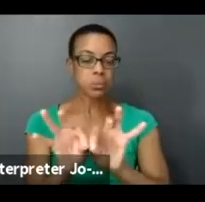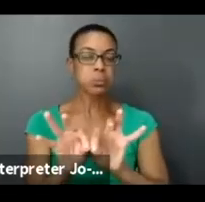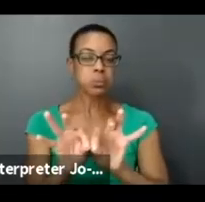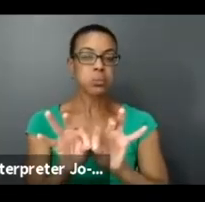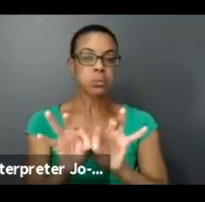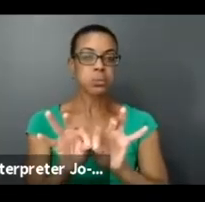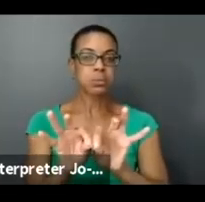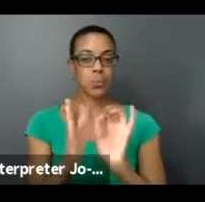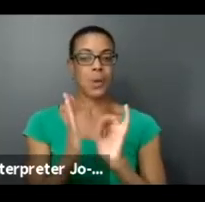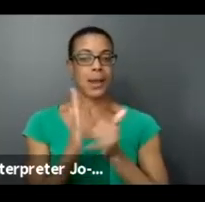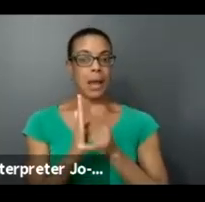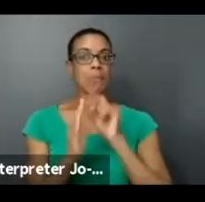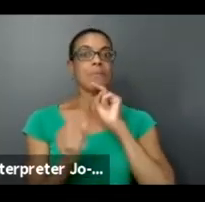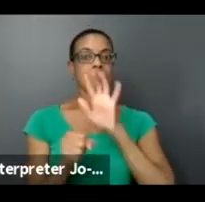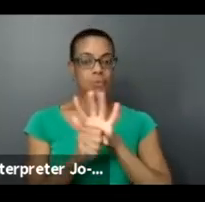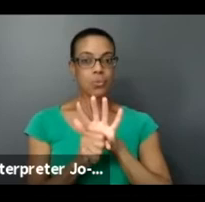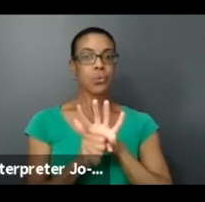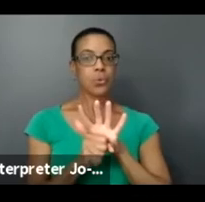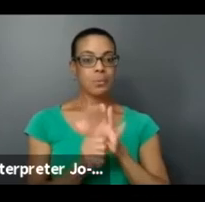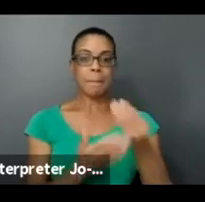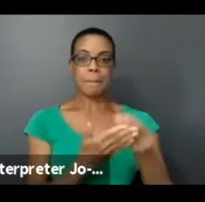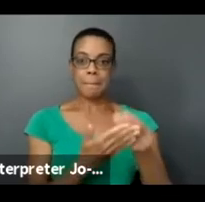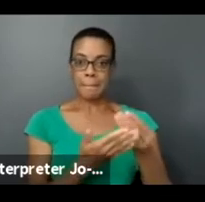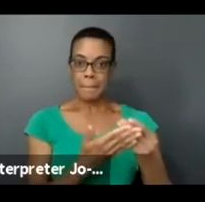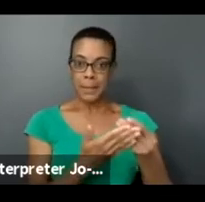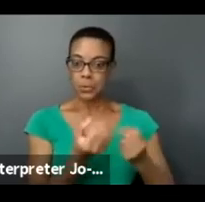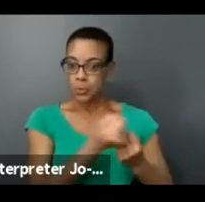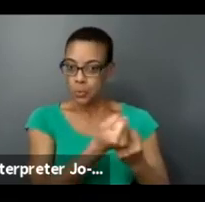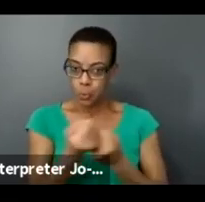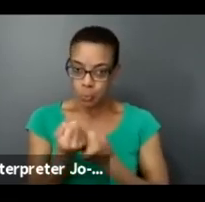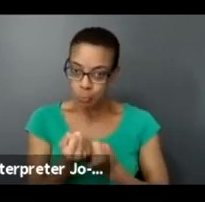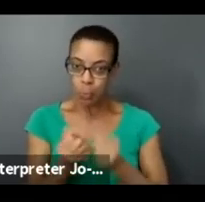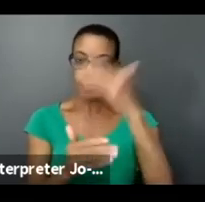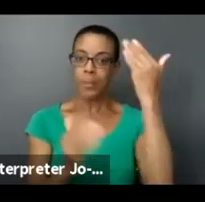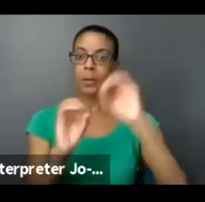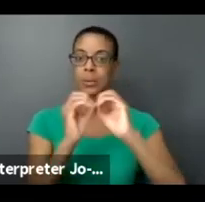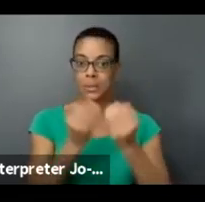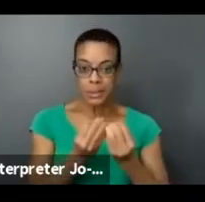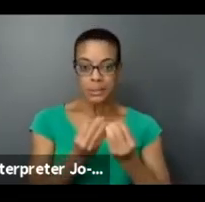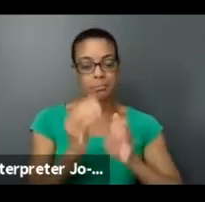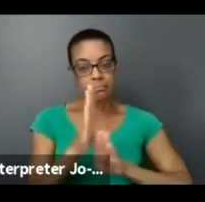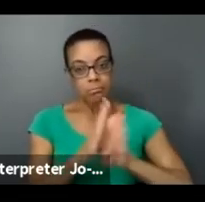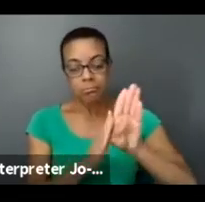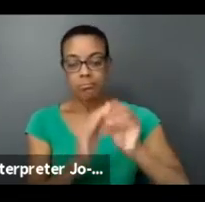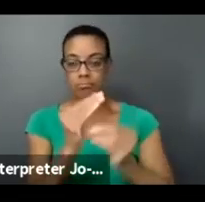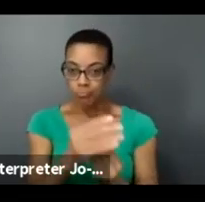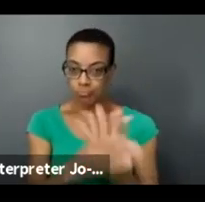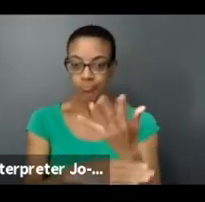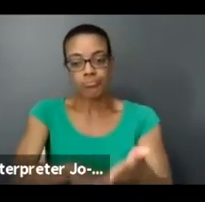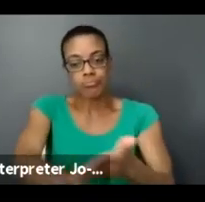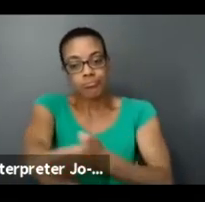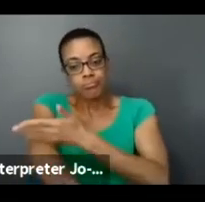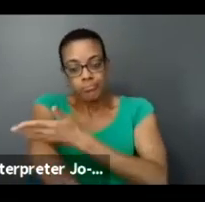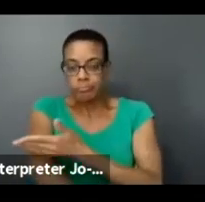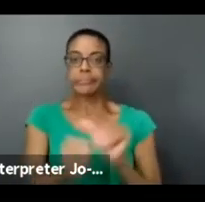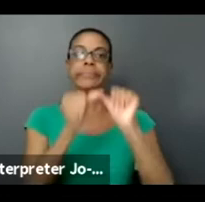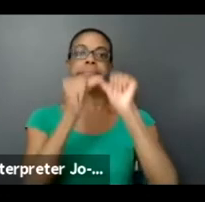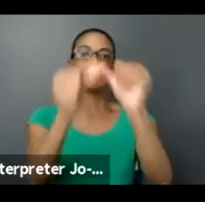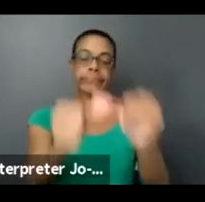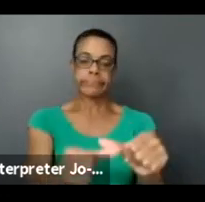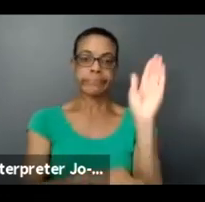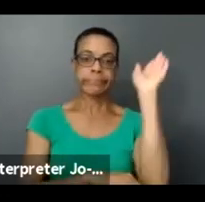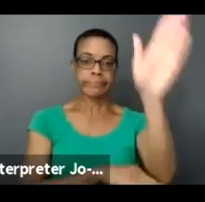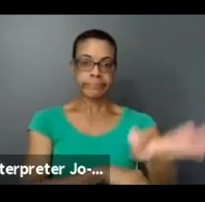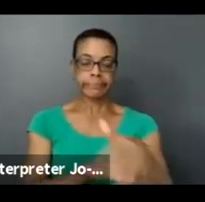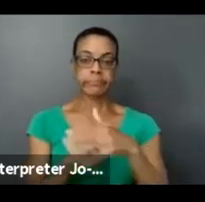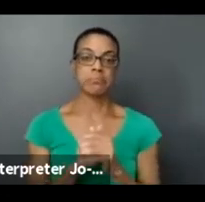funding can support Black organizations to develop, flourish and thrive long term? So a couple of